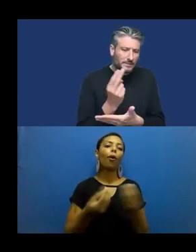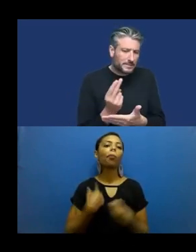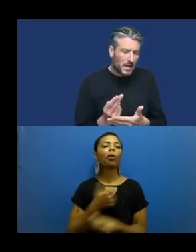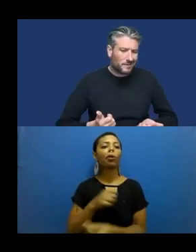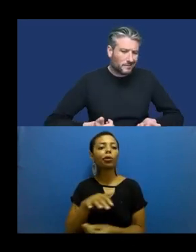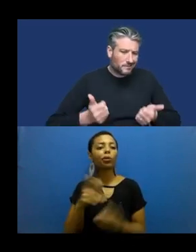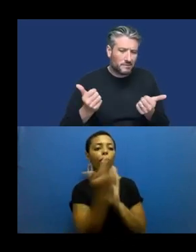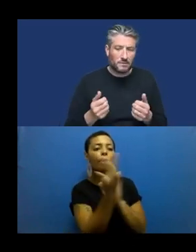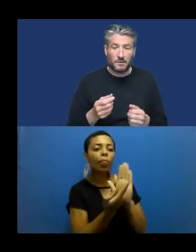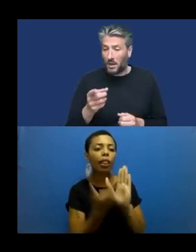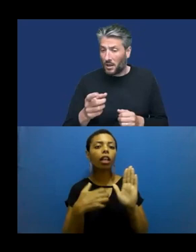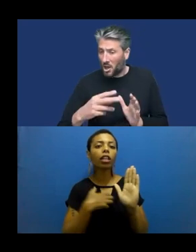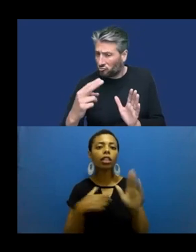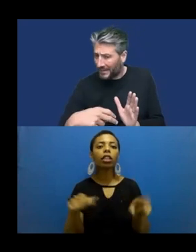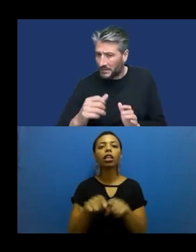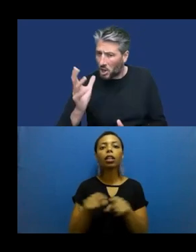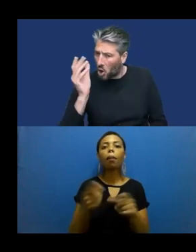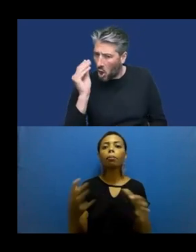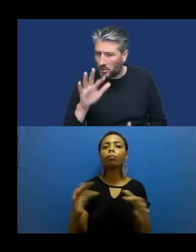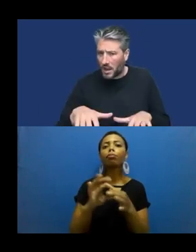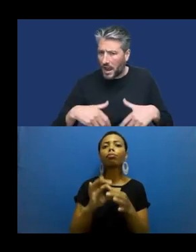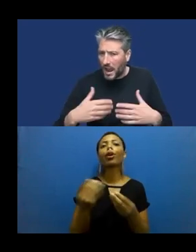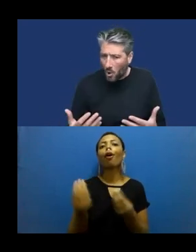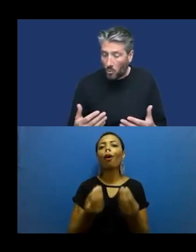scripts, and integrating them into everyday platforms.